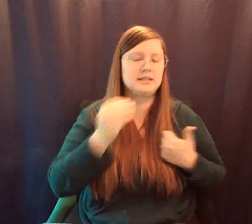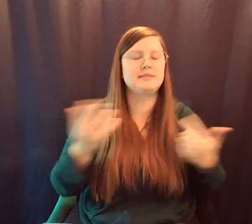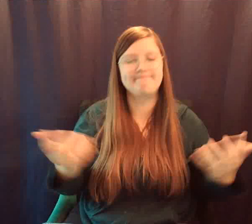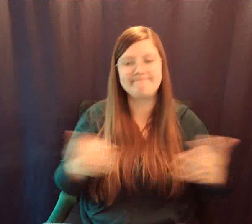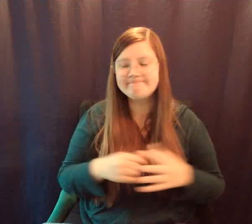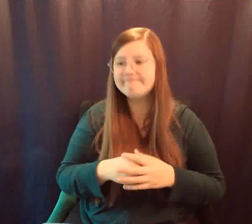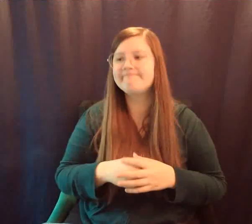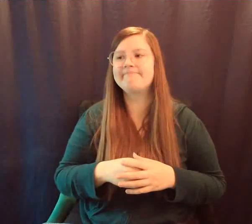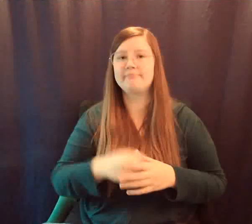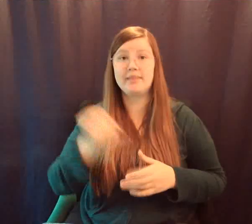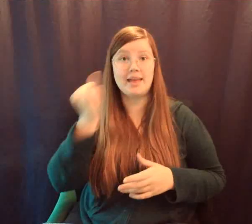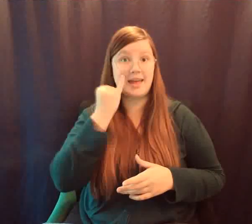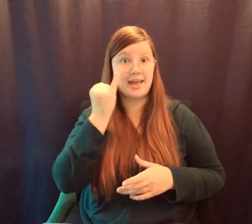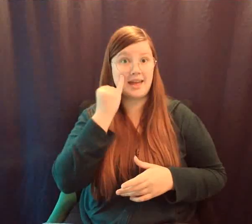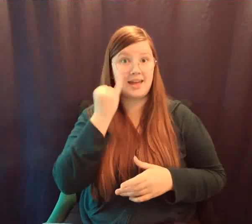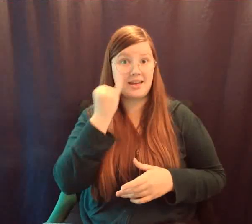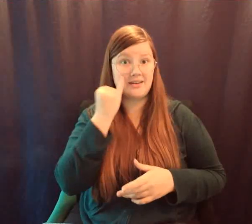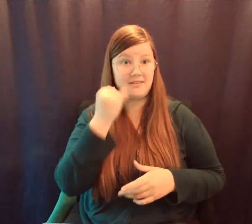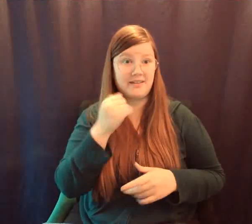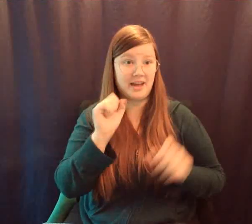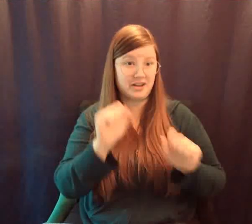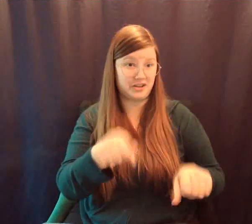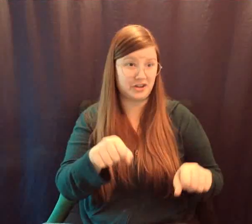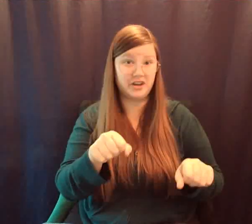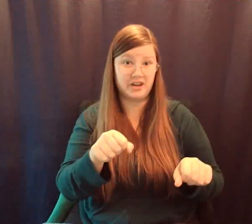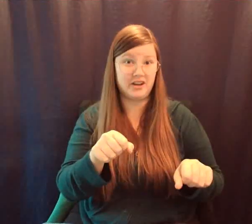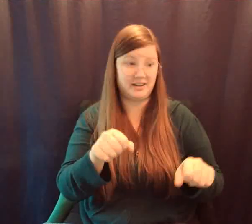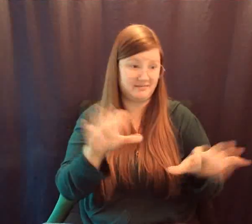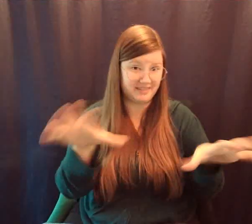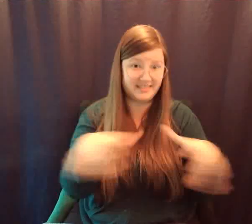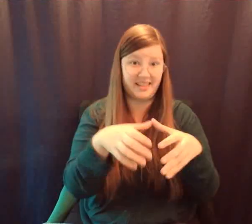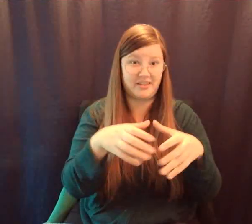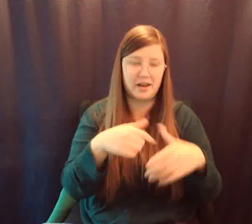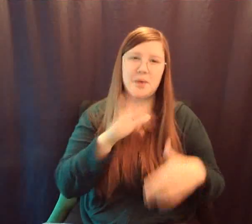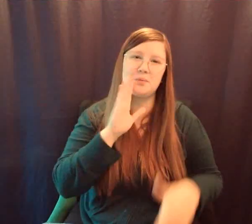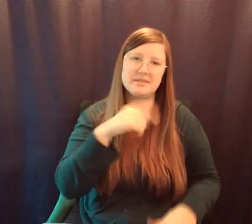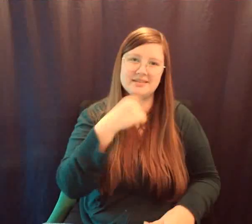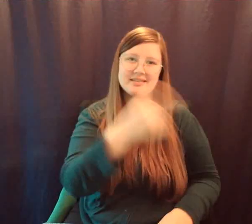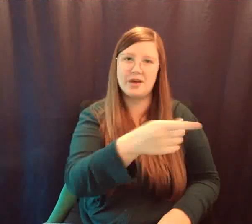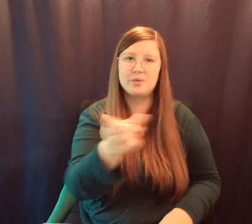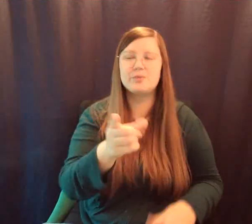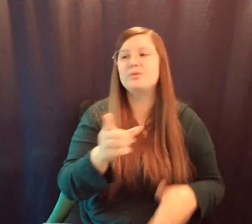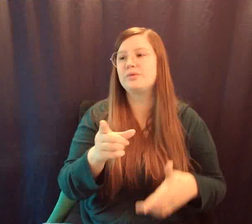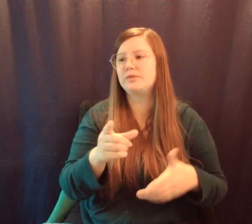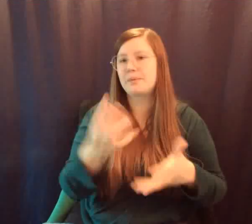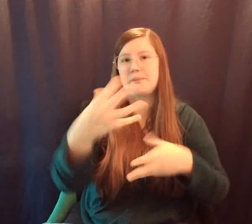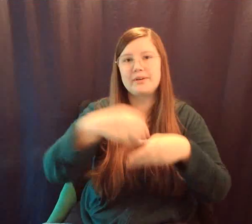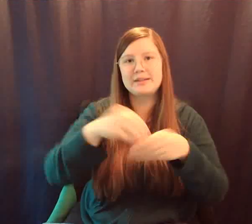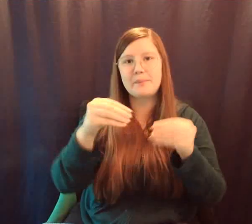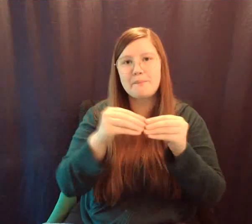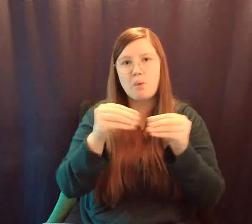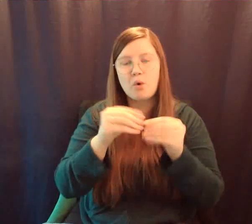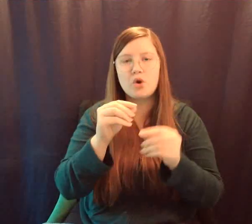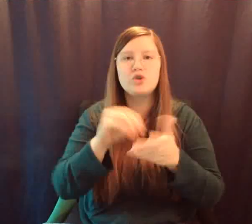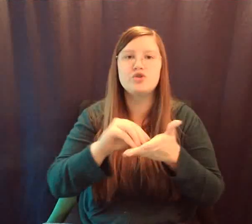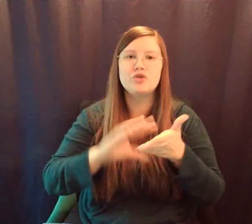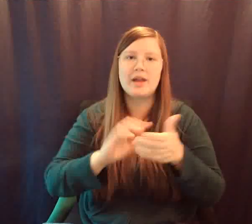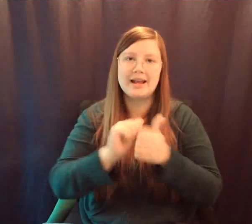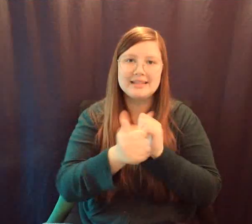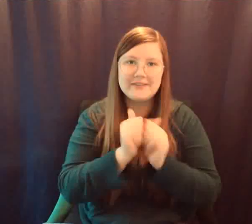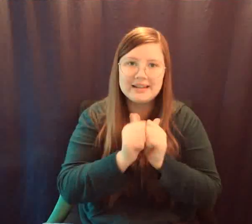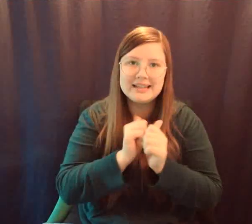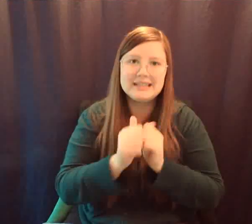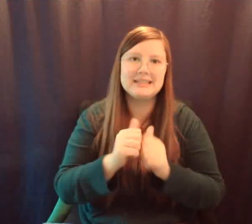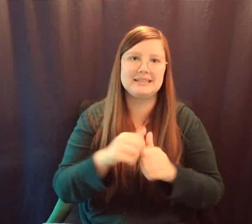kids to take more, take more risks with your learning, participating in student activities and finding